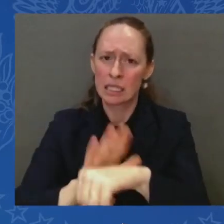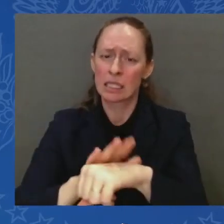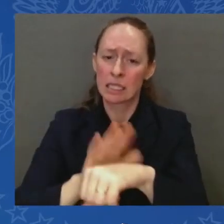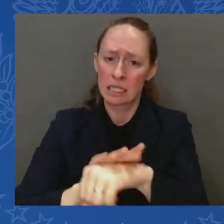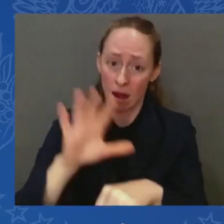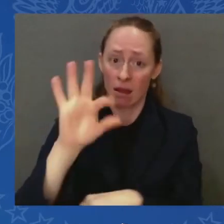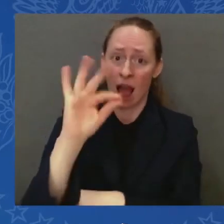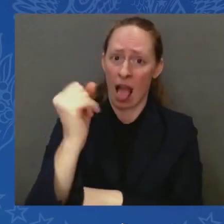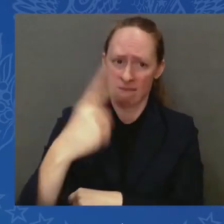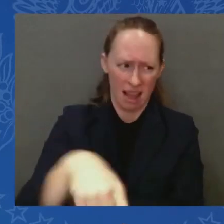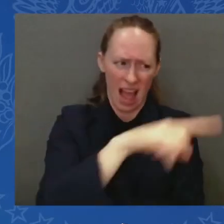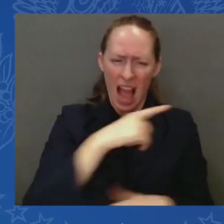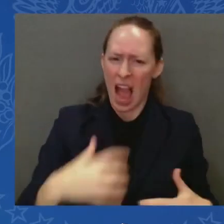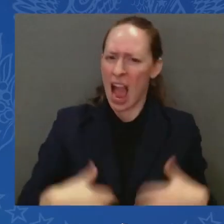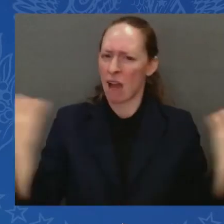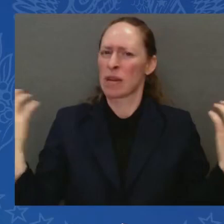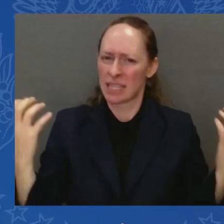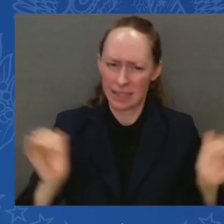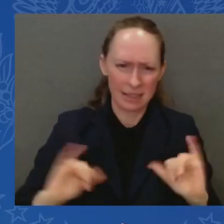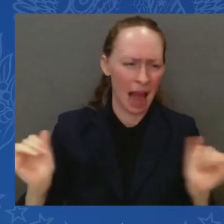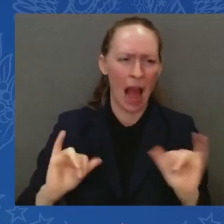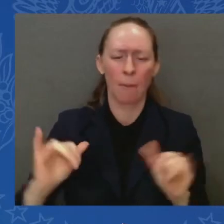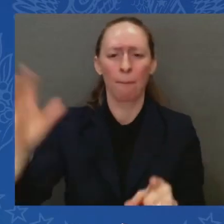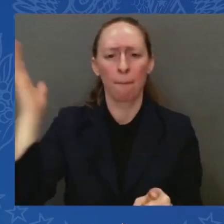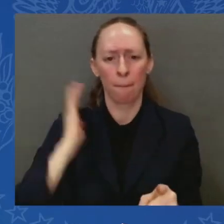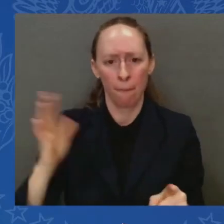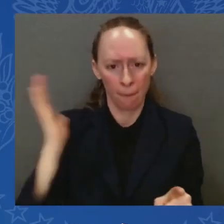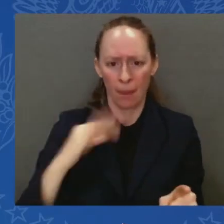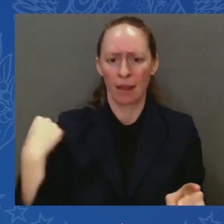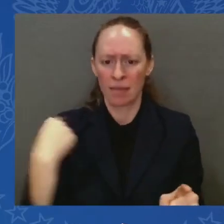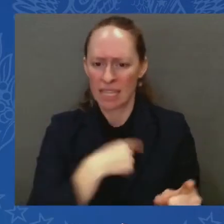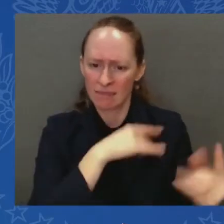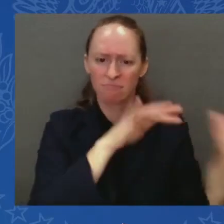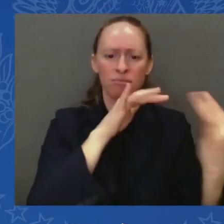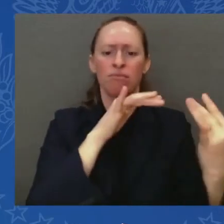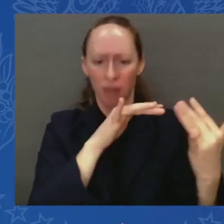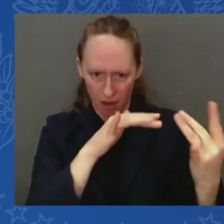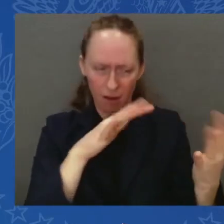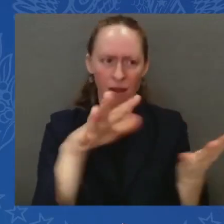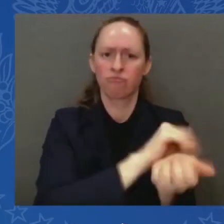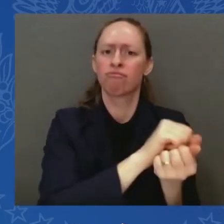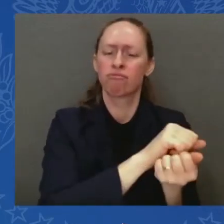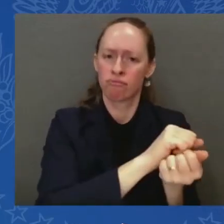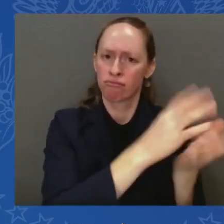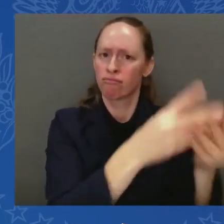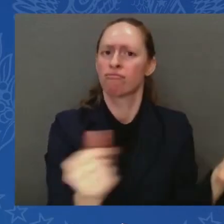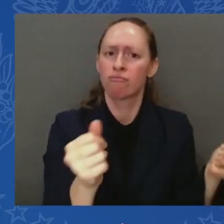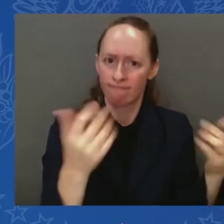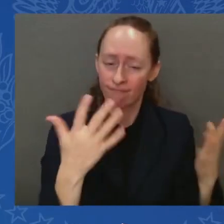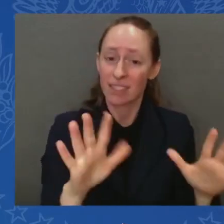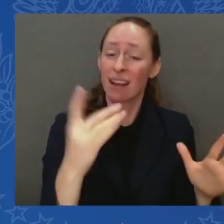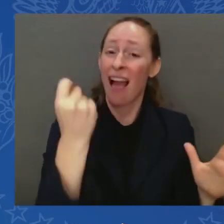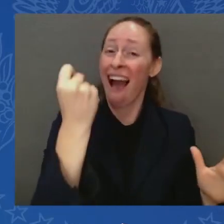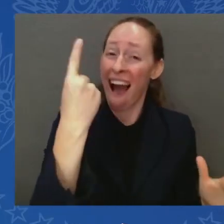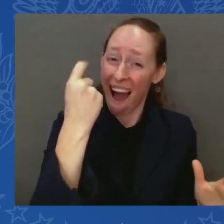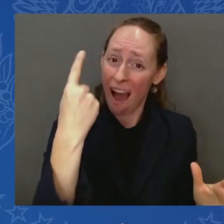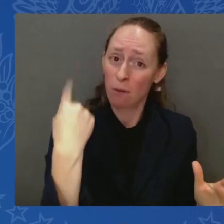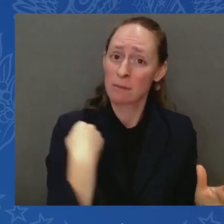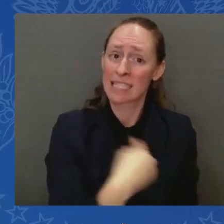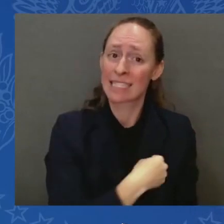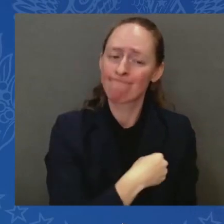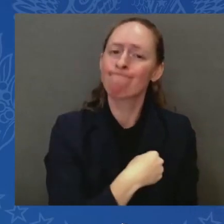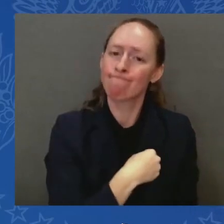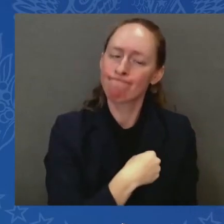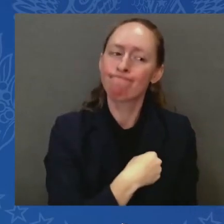president to visit Israel in time of war. I've made wartime decisions. I know the choices are never clear or